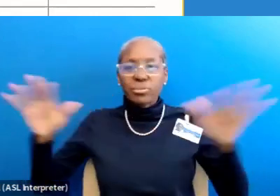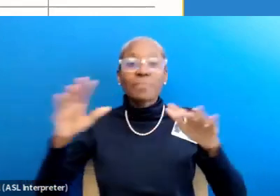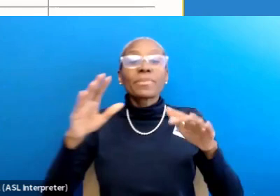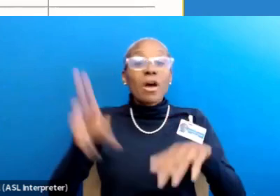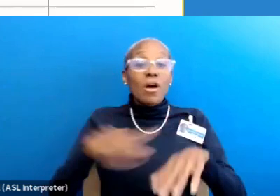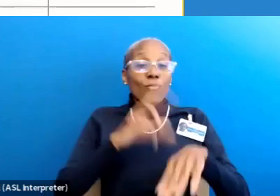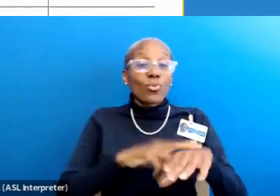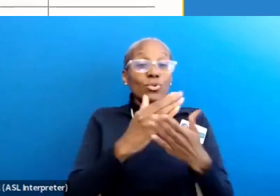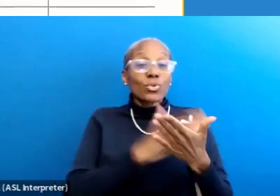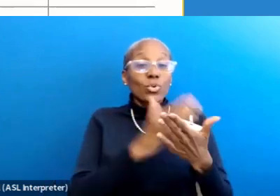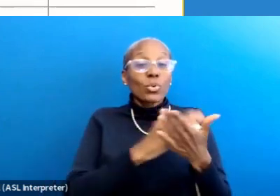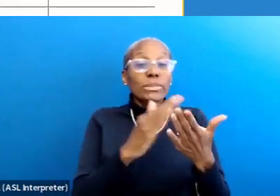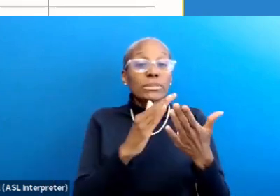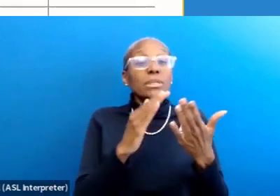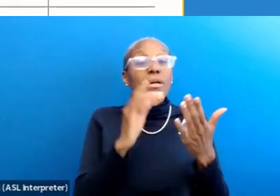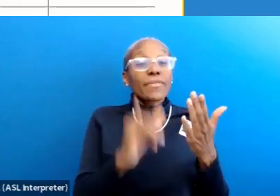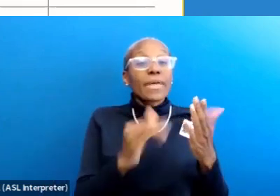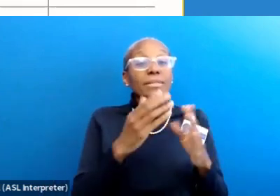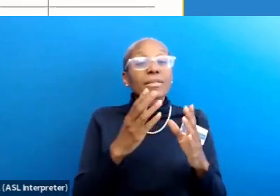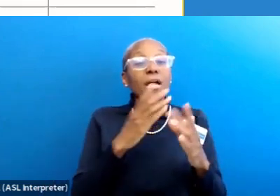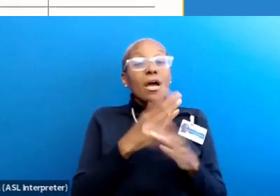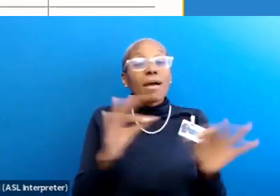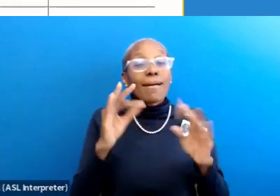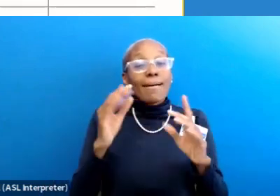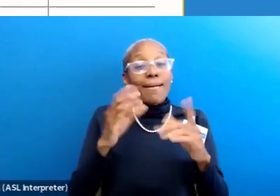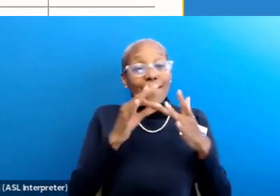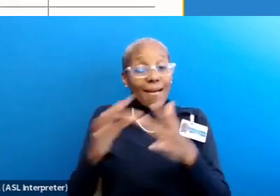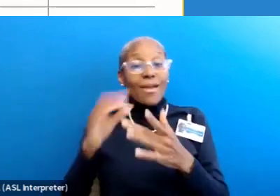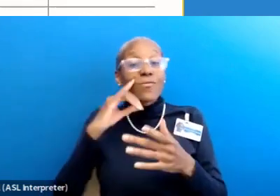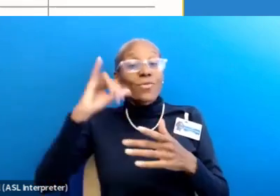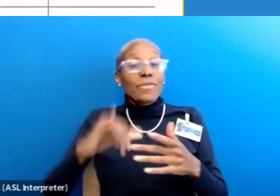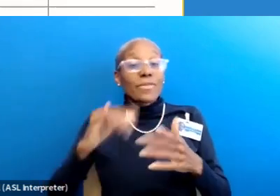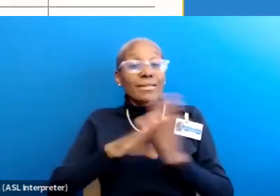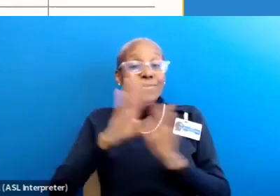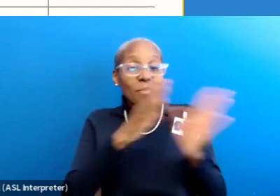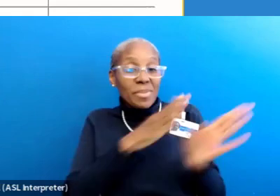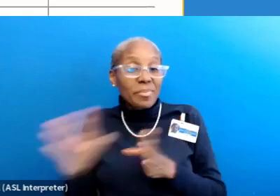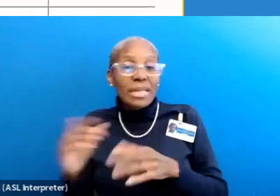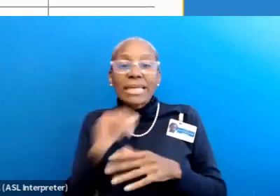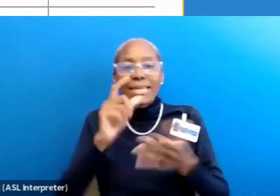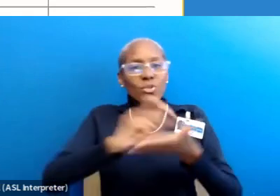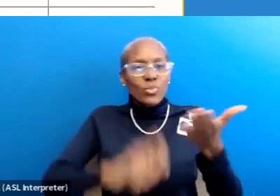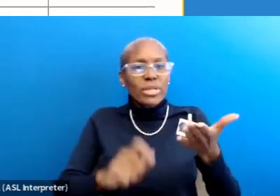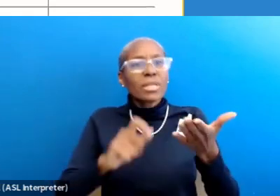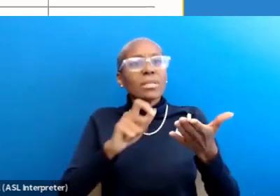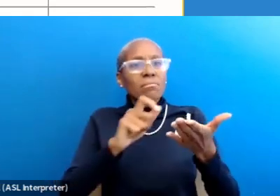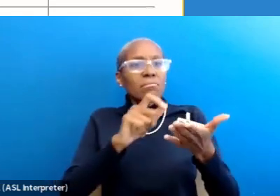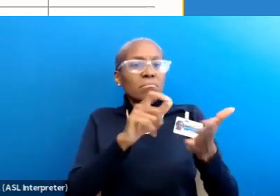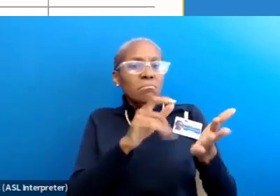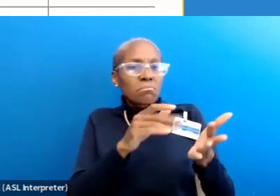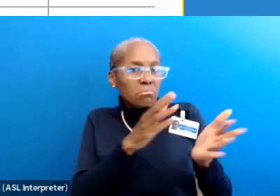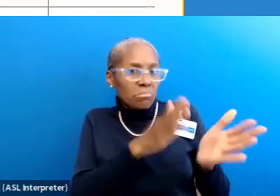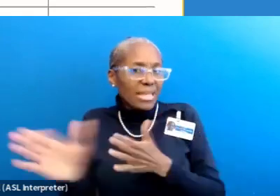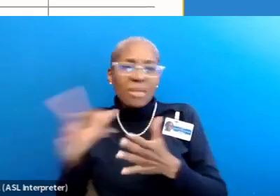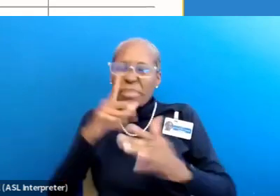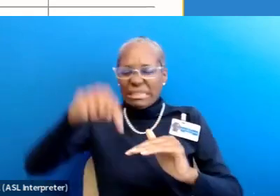provides a free guide to drafting a competence development plan. And although it is a written plan, the process doesn't involve extensive